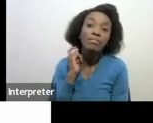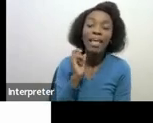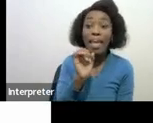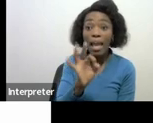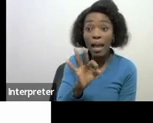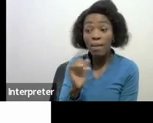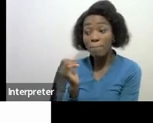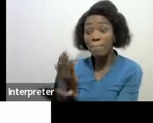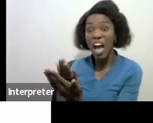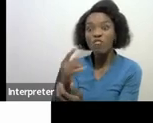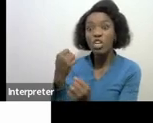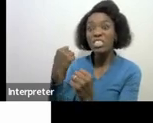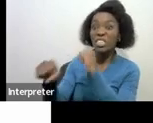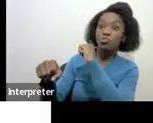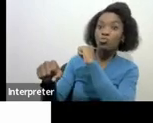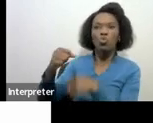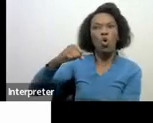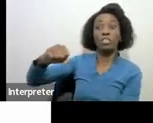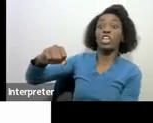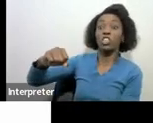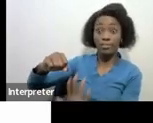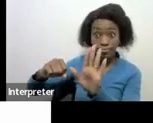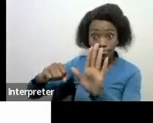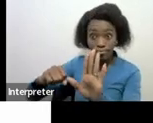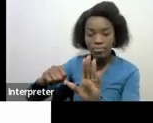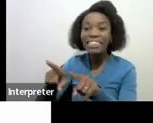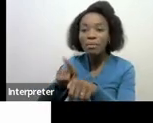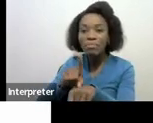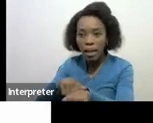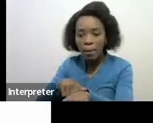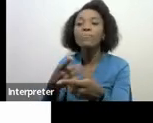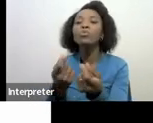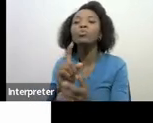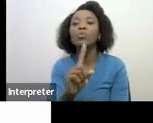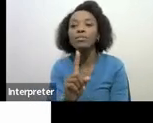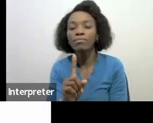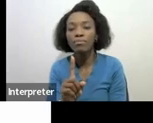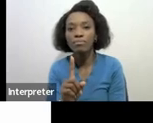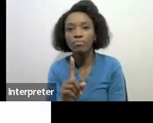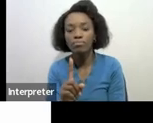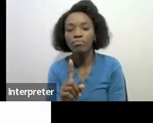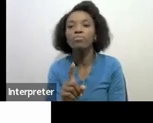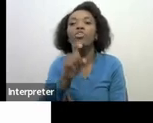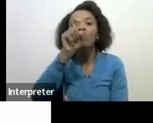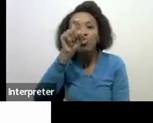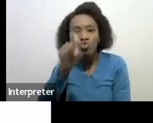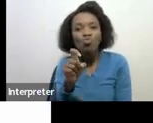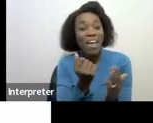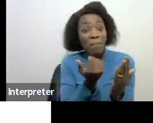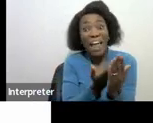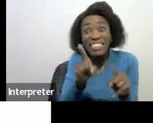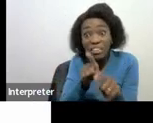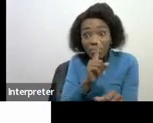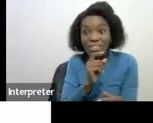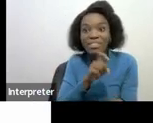or an objection simultaneously you are also supposed to apply for what we call